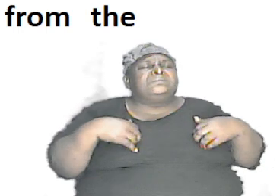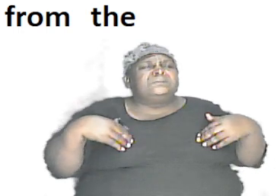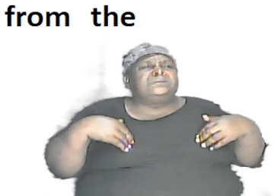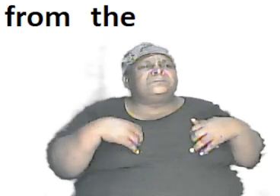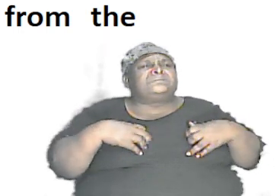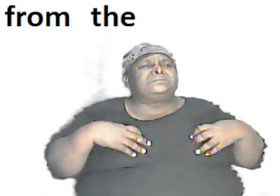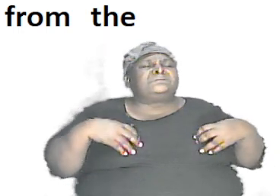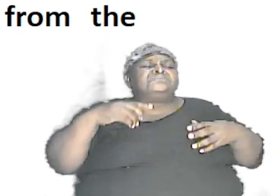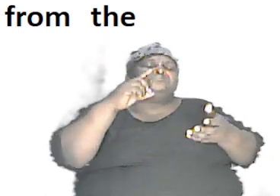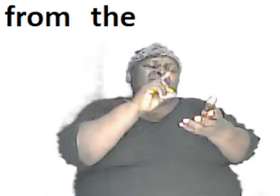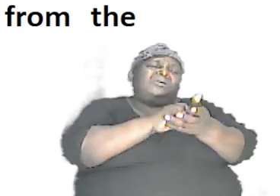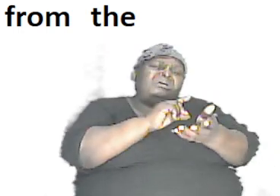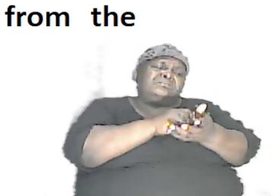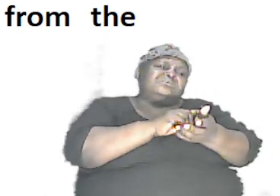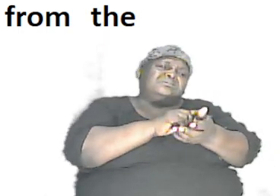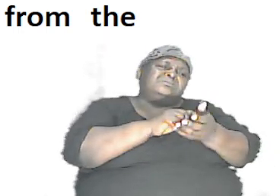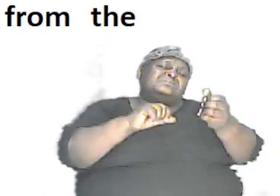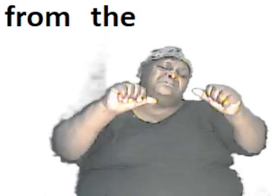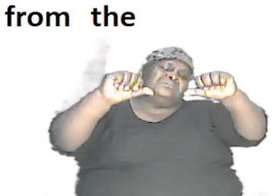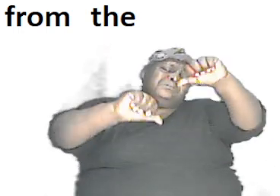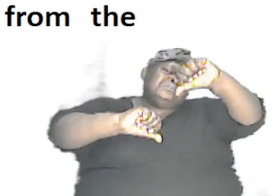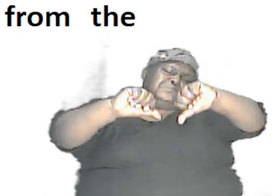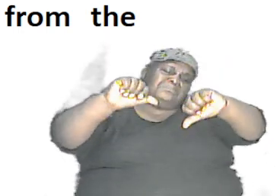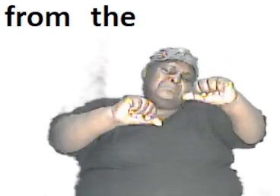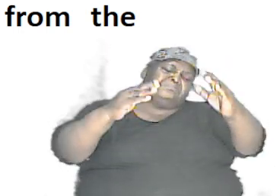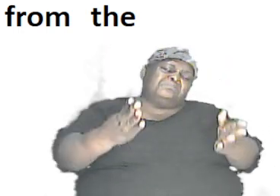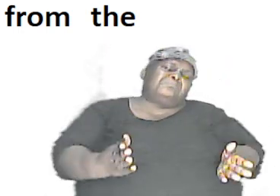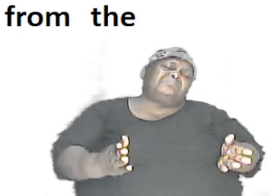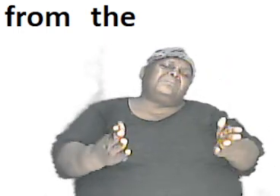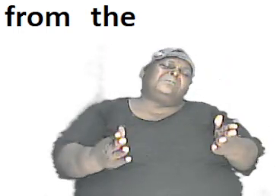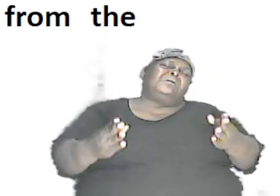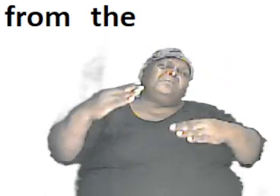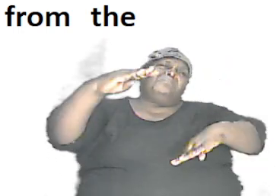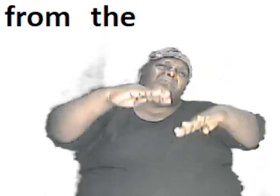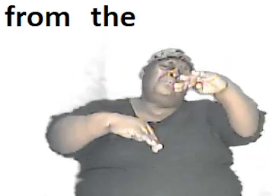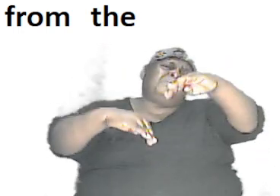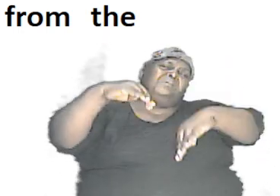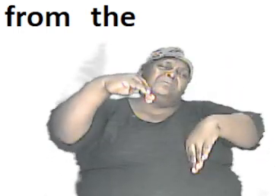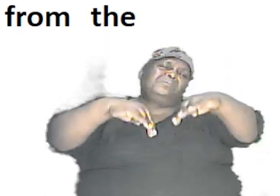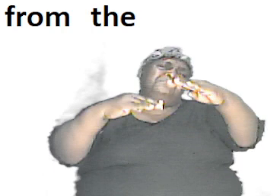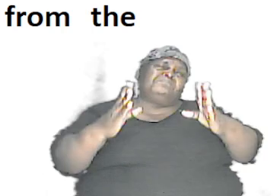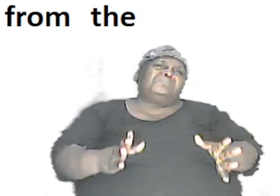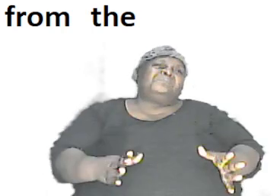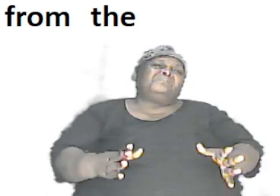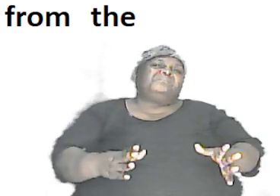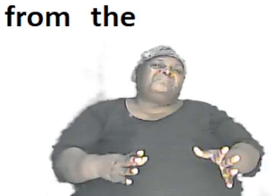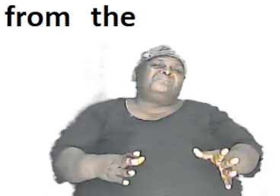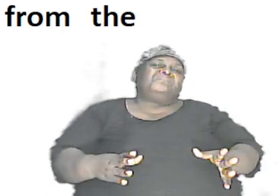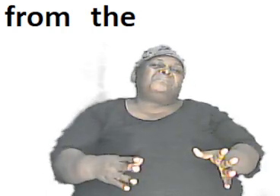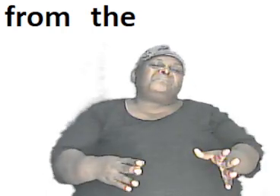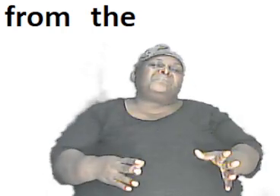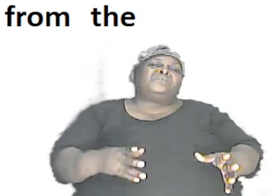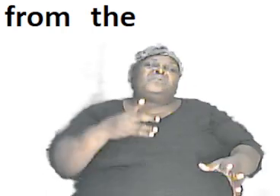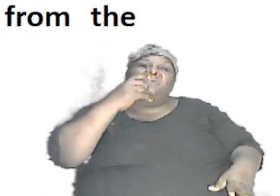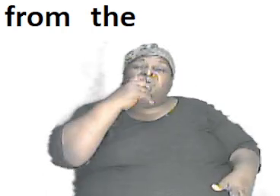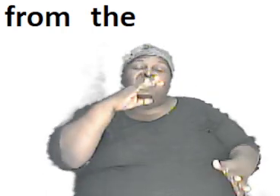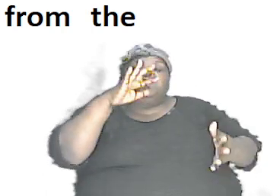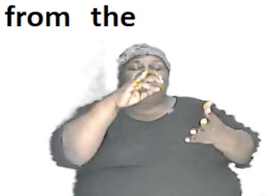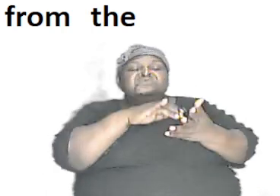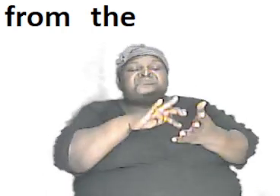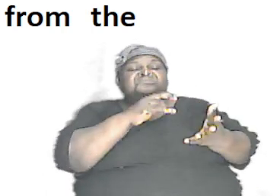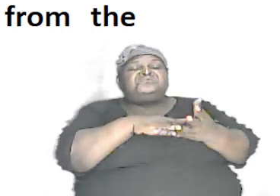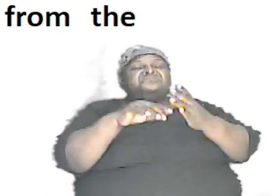doctors they are the scientists they are the biologists they are those in those arena who study